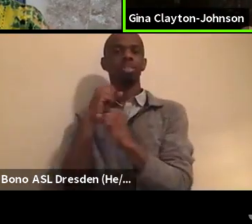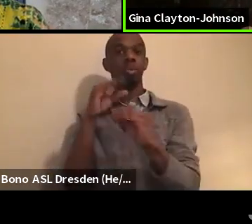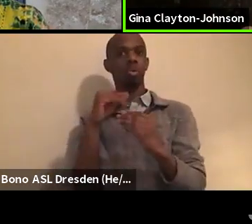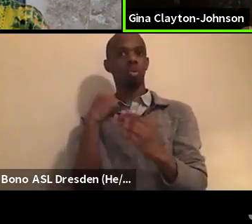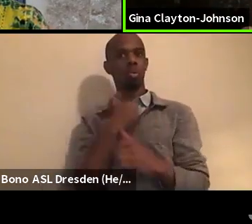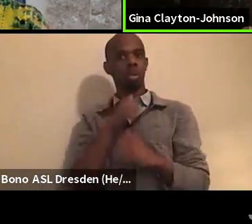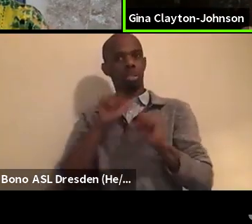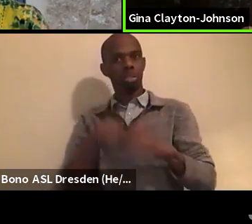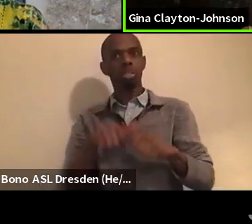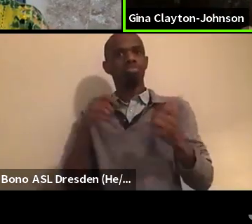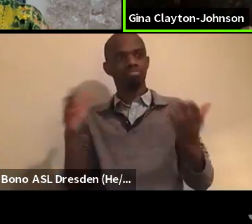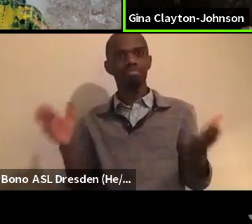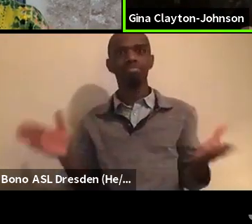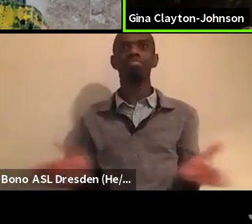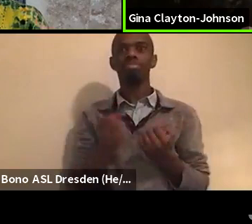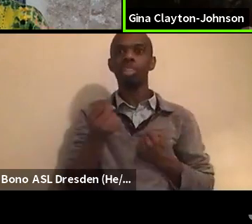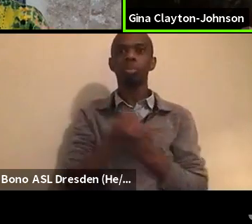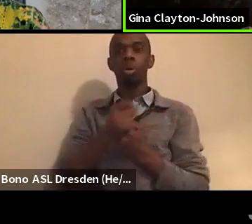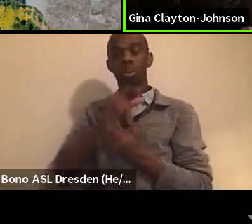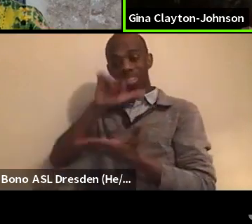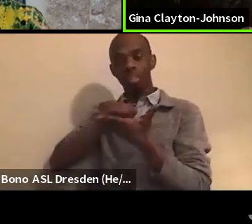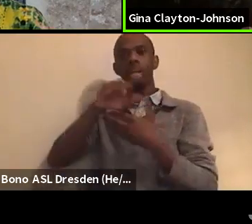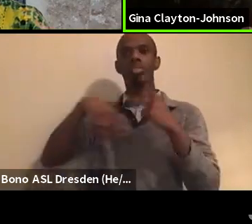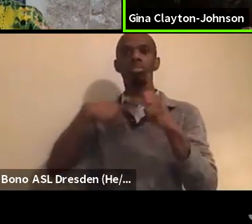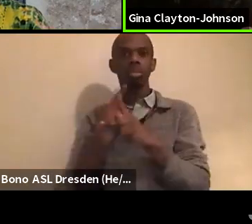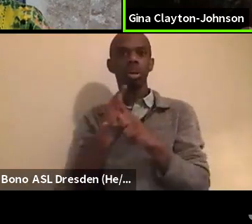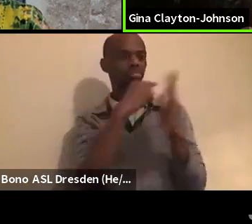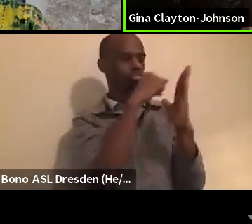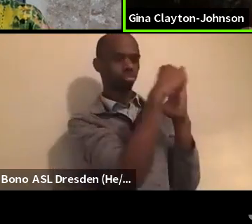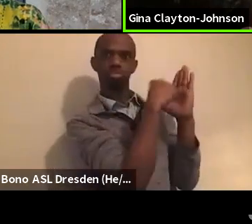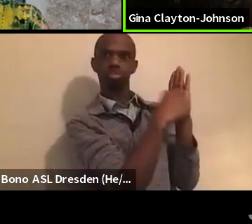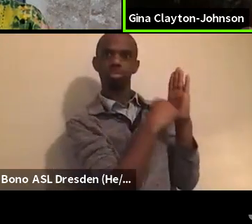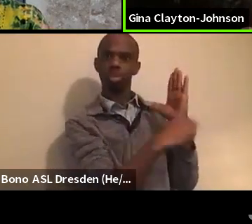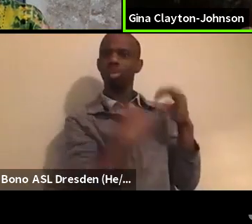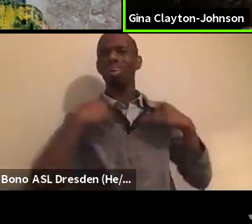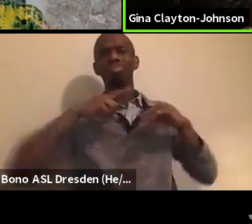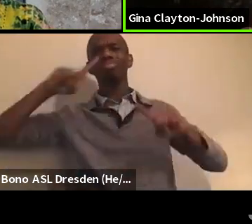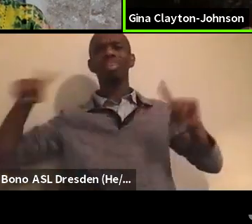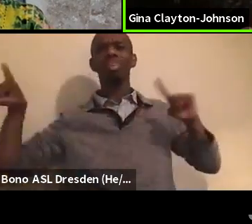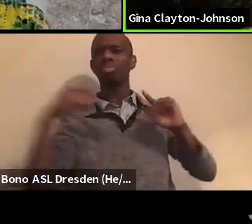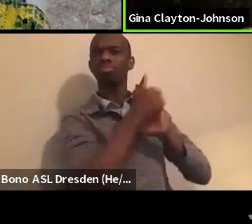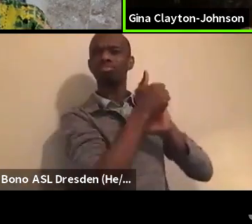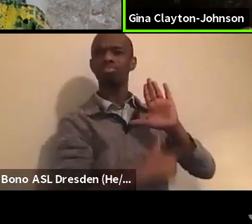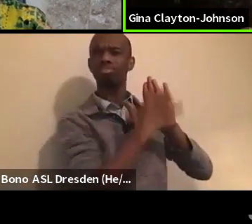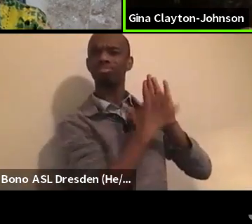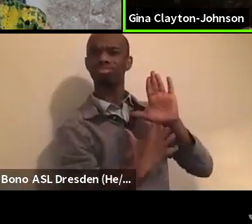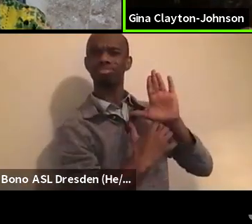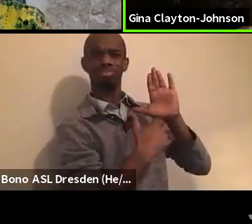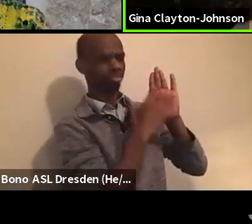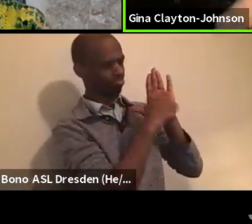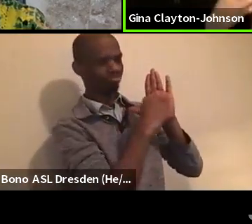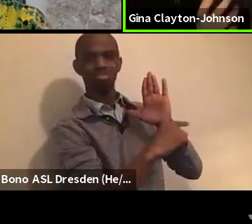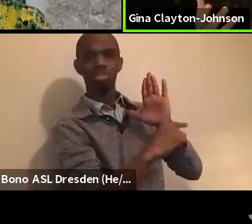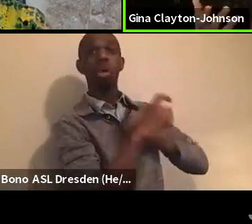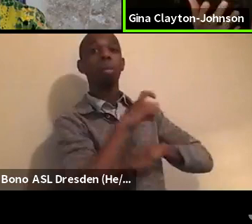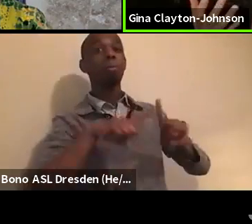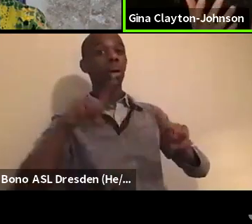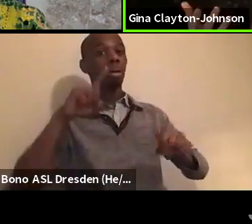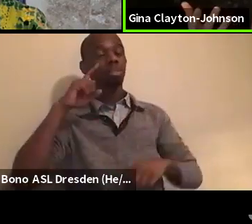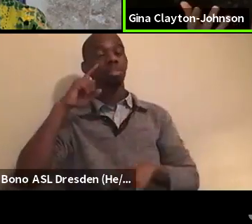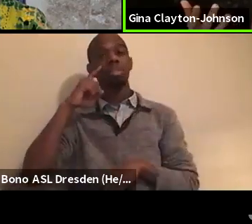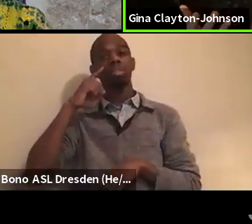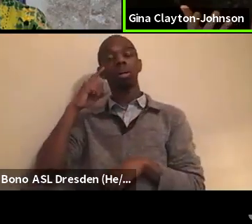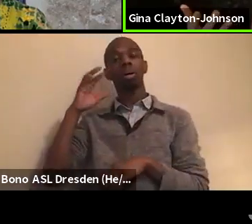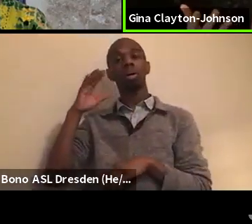I also do, I really do believe that, um, you know, in, in the words of one of our foremothers,